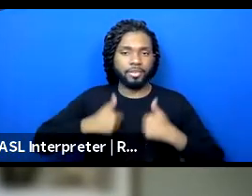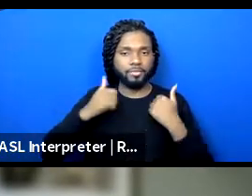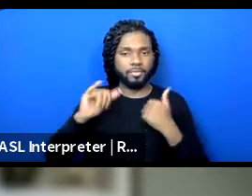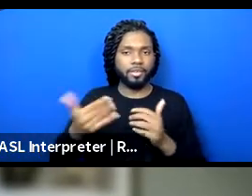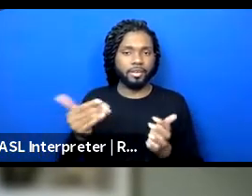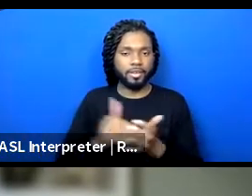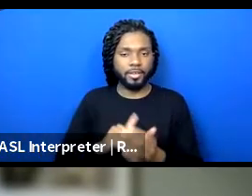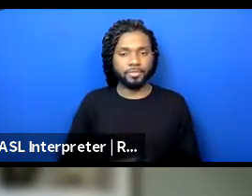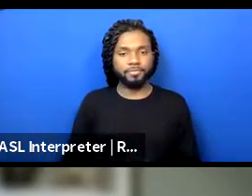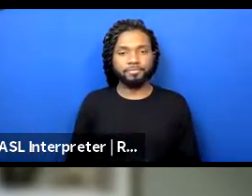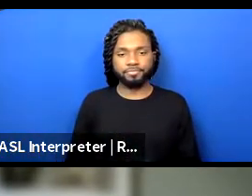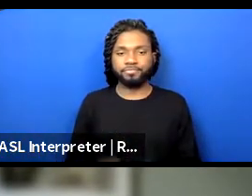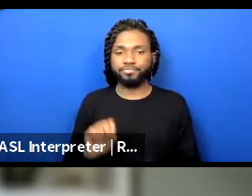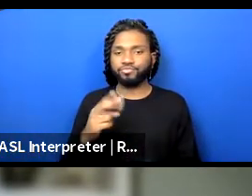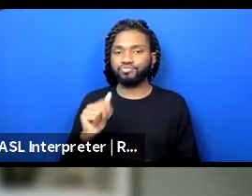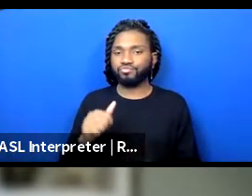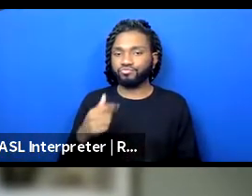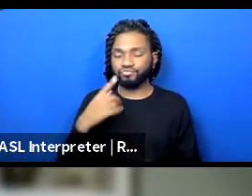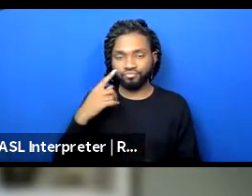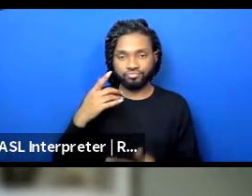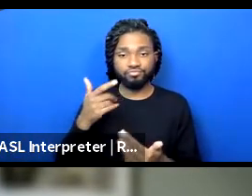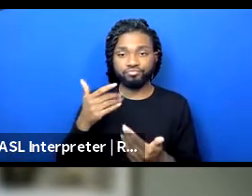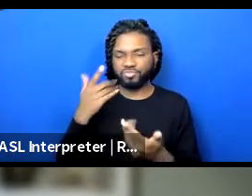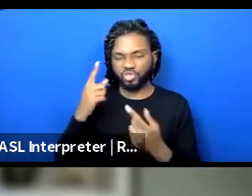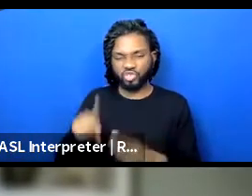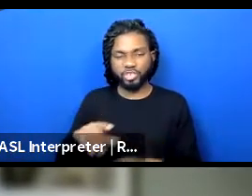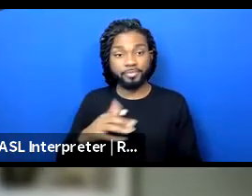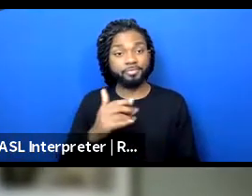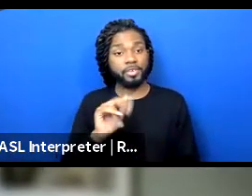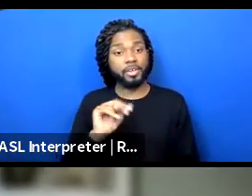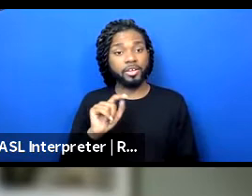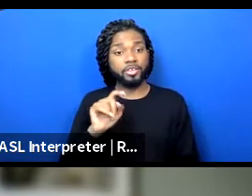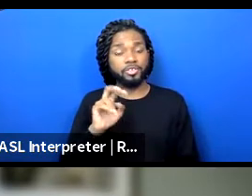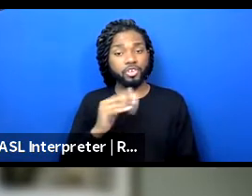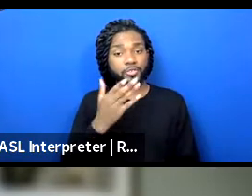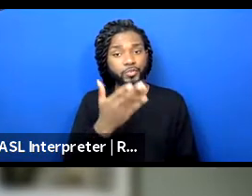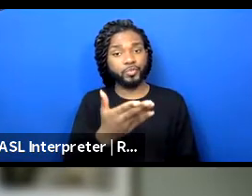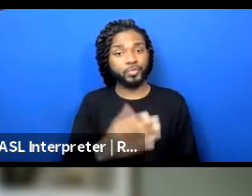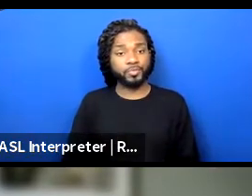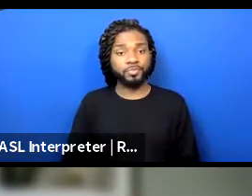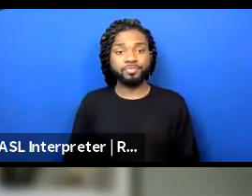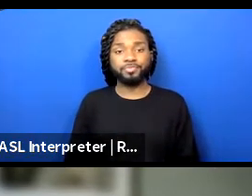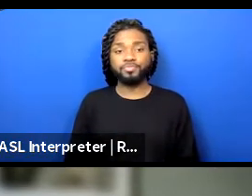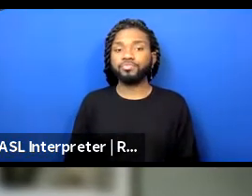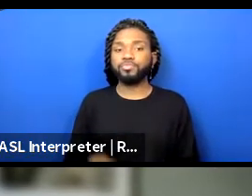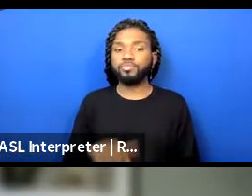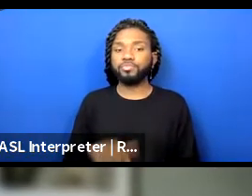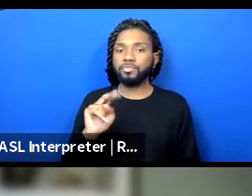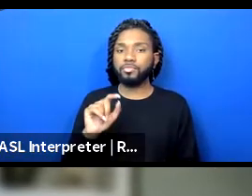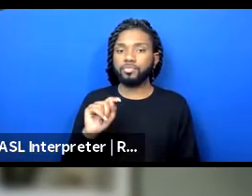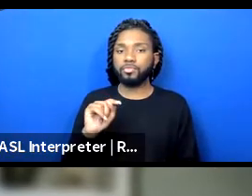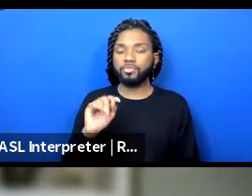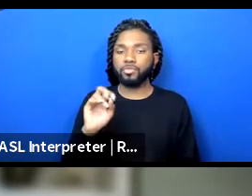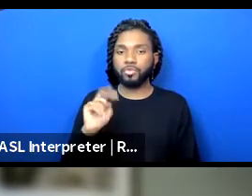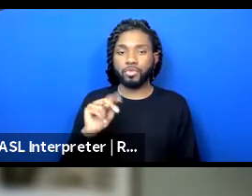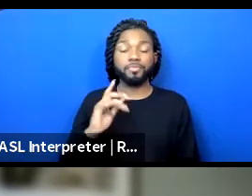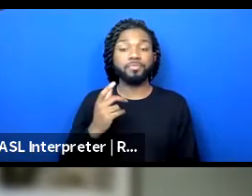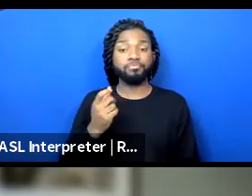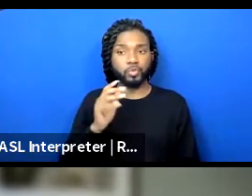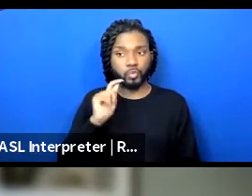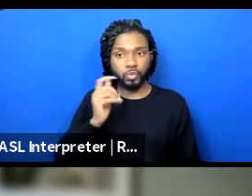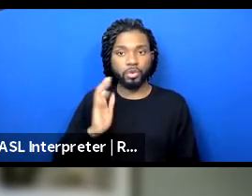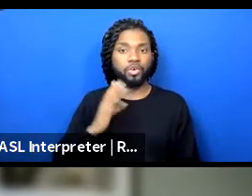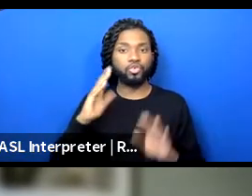Shea, Anton, we'll pass the baton to you. All right. So cool. So our group was focusing primarily on